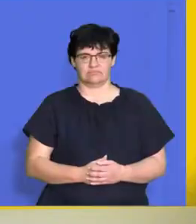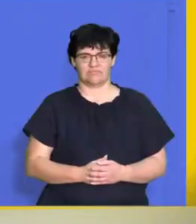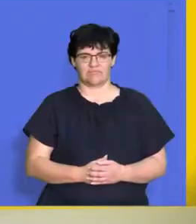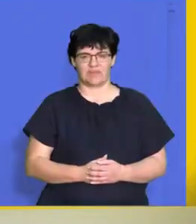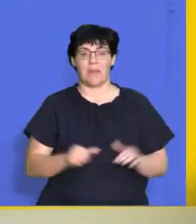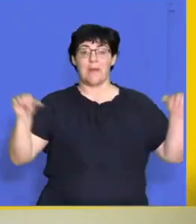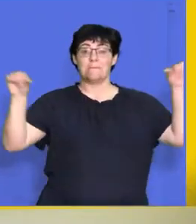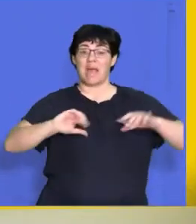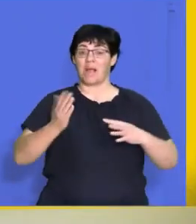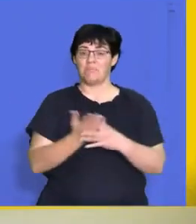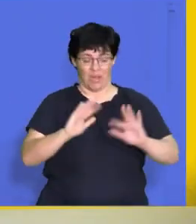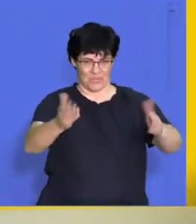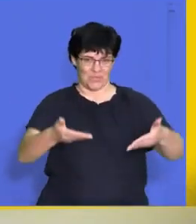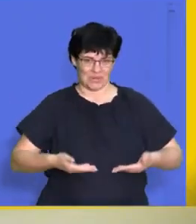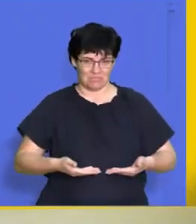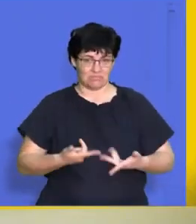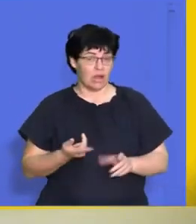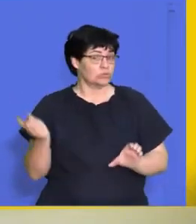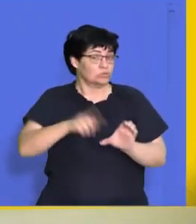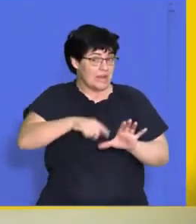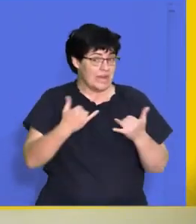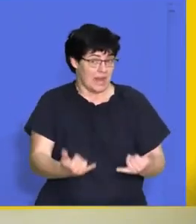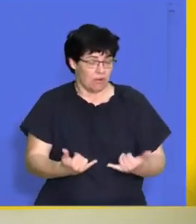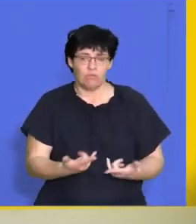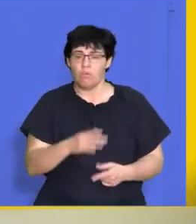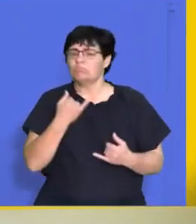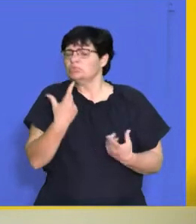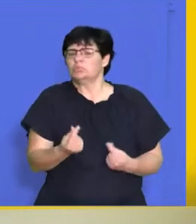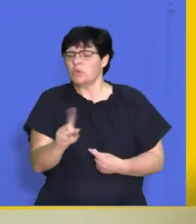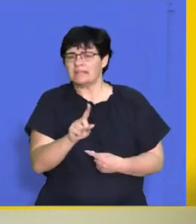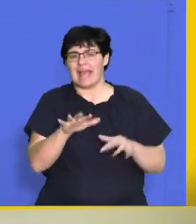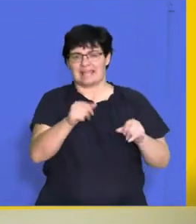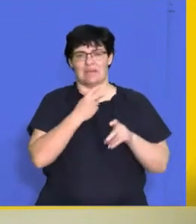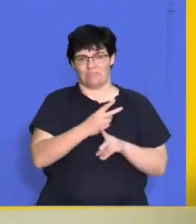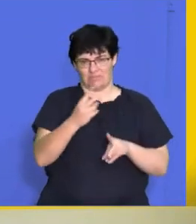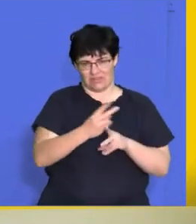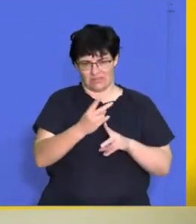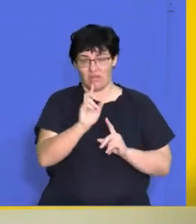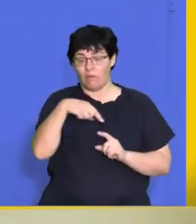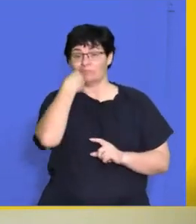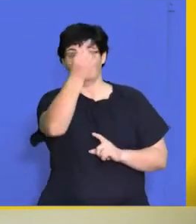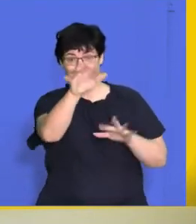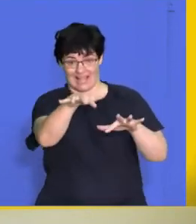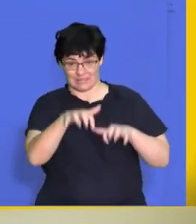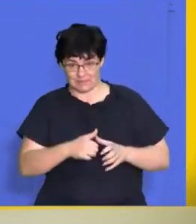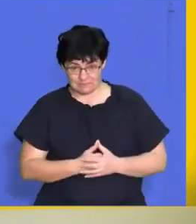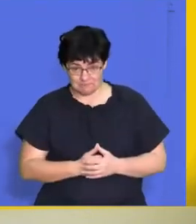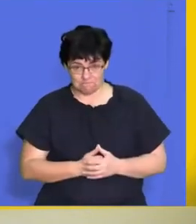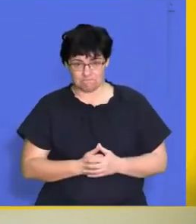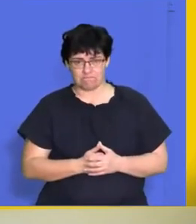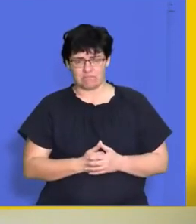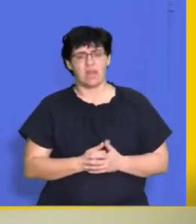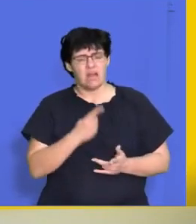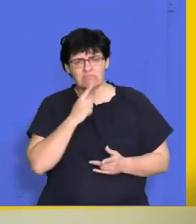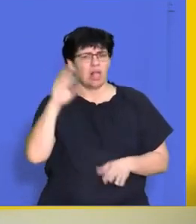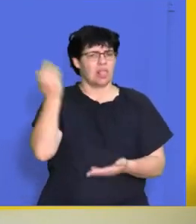Welcome back from the break, Matriks. If you've just joined us, we are still doing your exam prep to help you with the upcoming exams. If